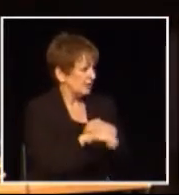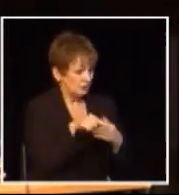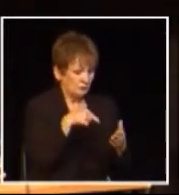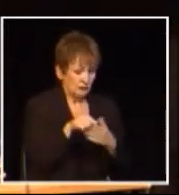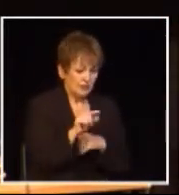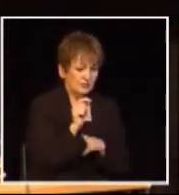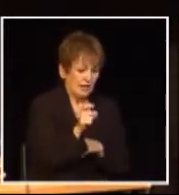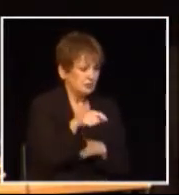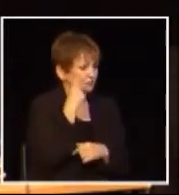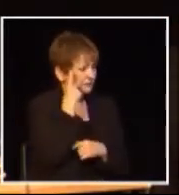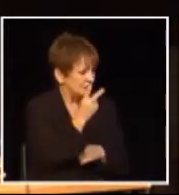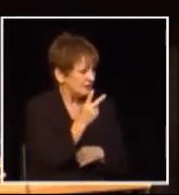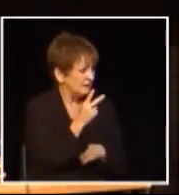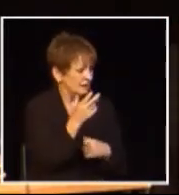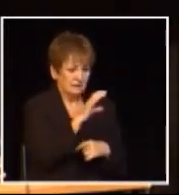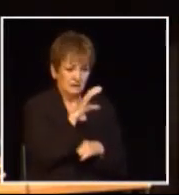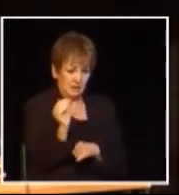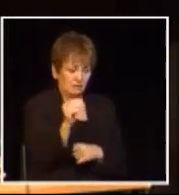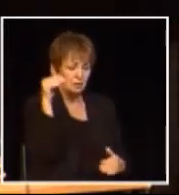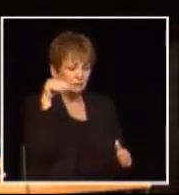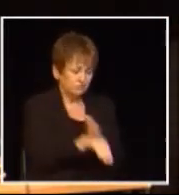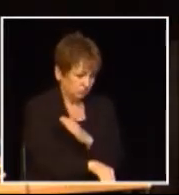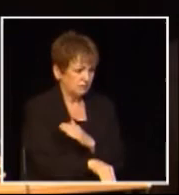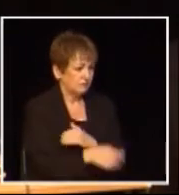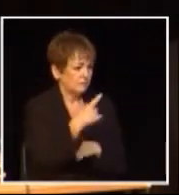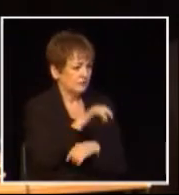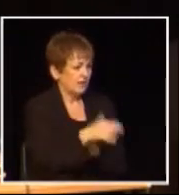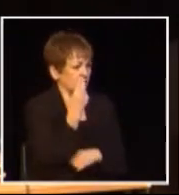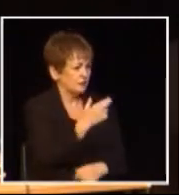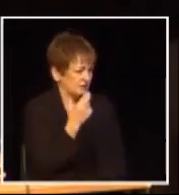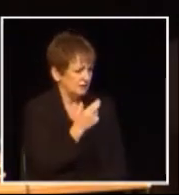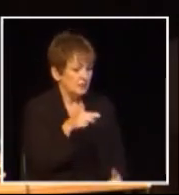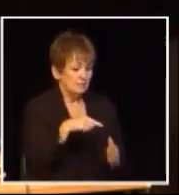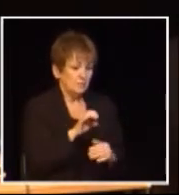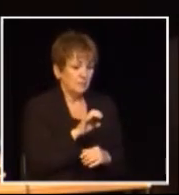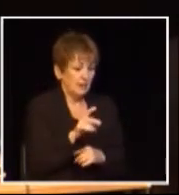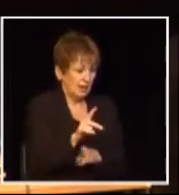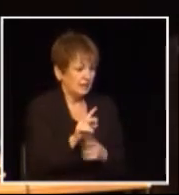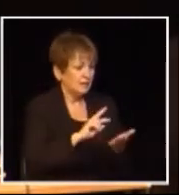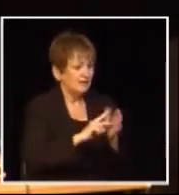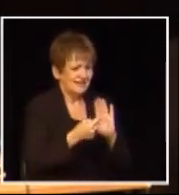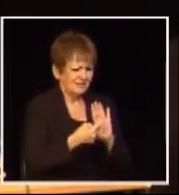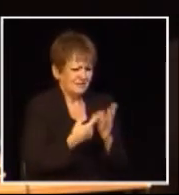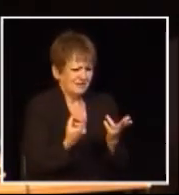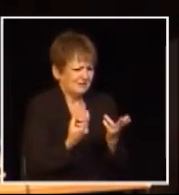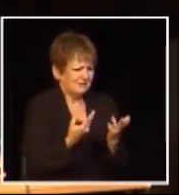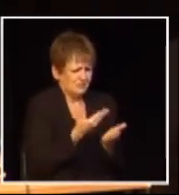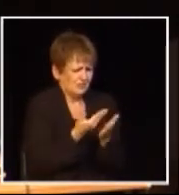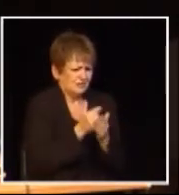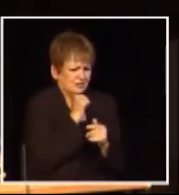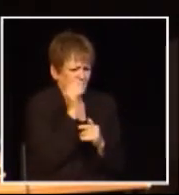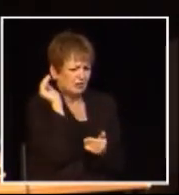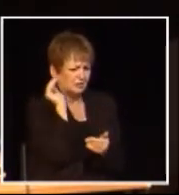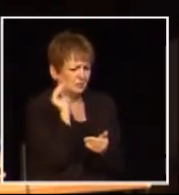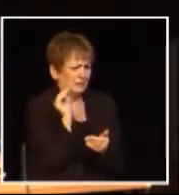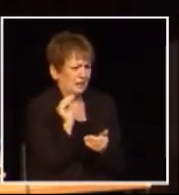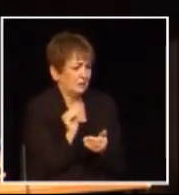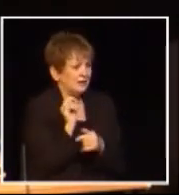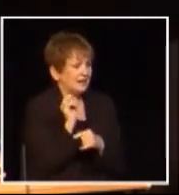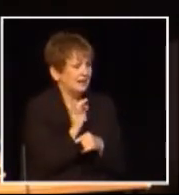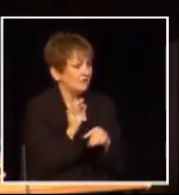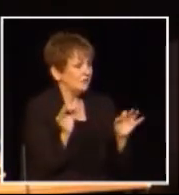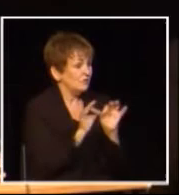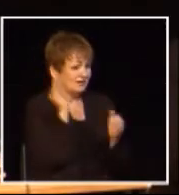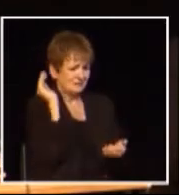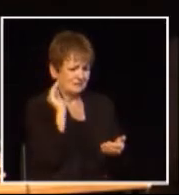we're living with it you're paying the tax you know what it does rebates are an admission that prices do not come down